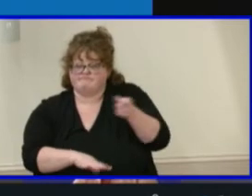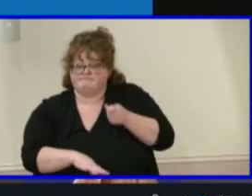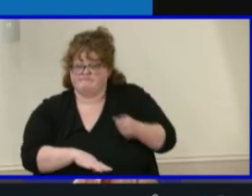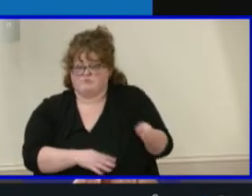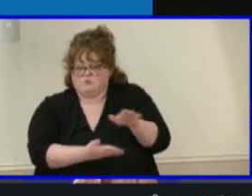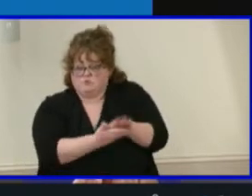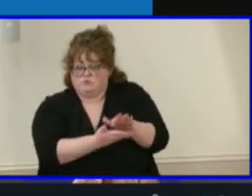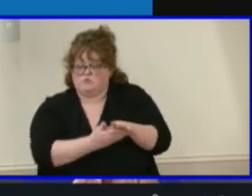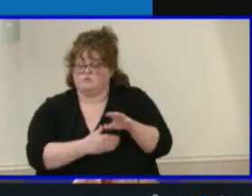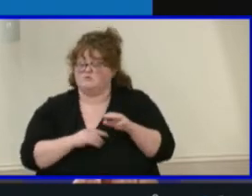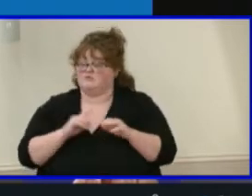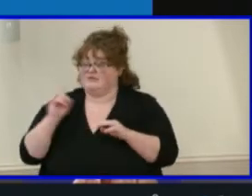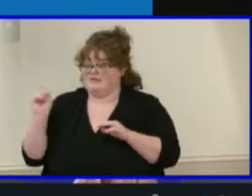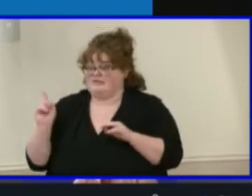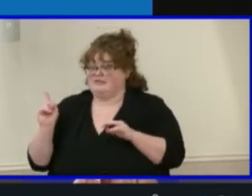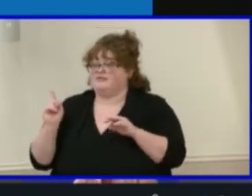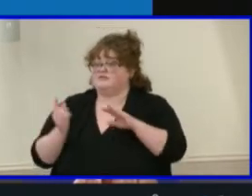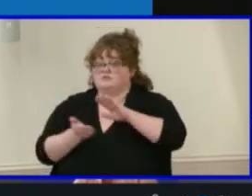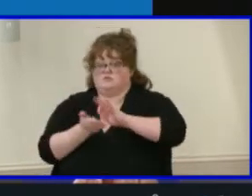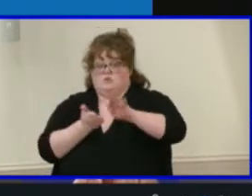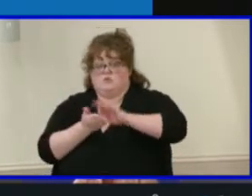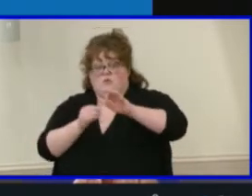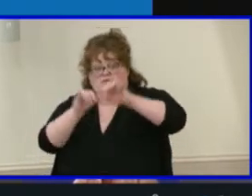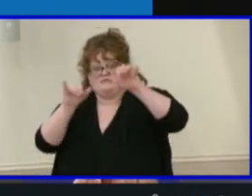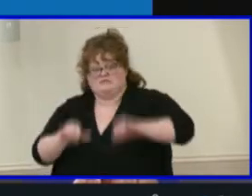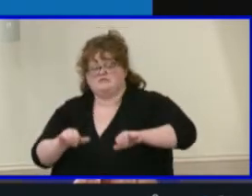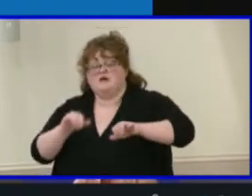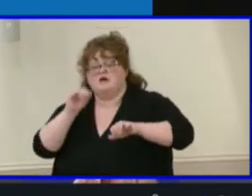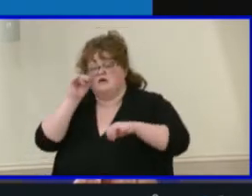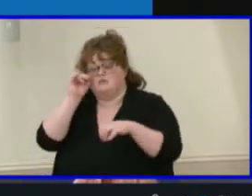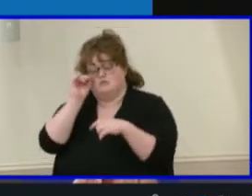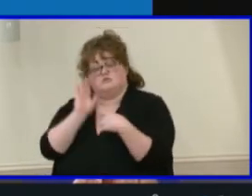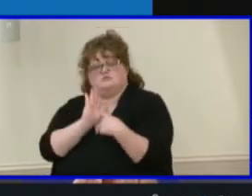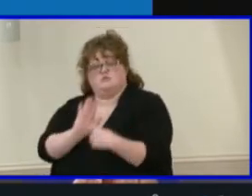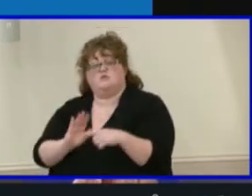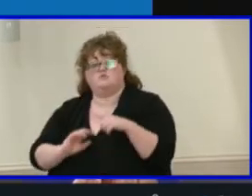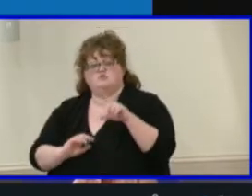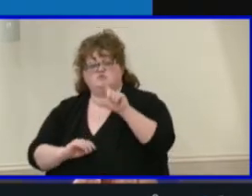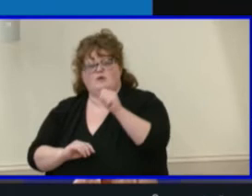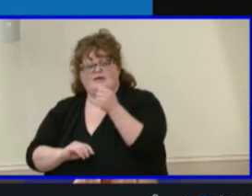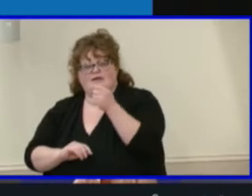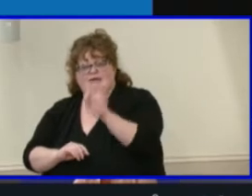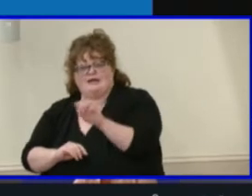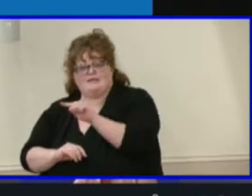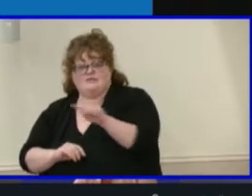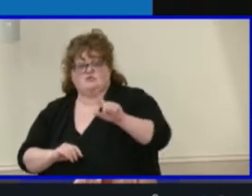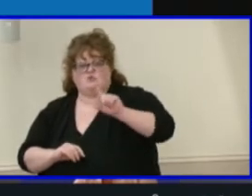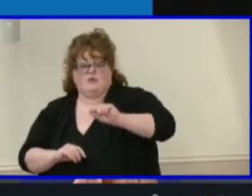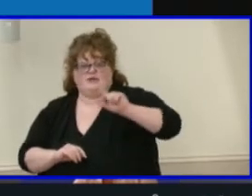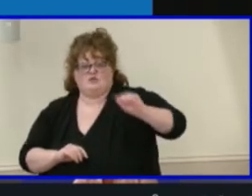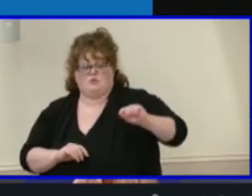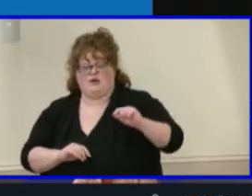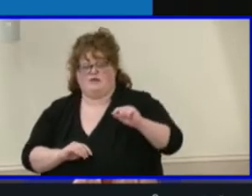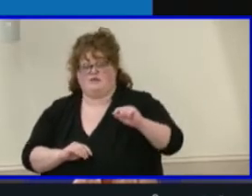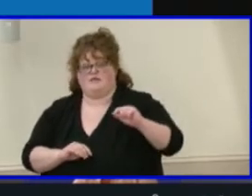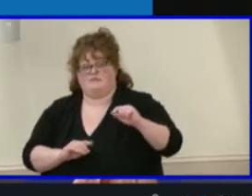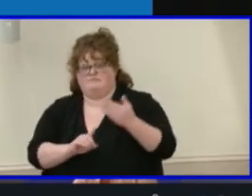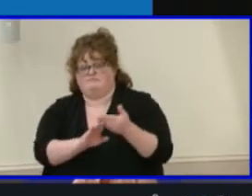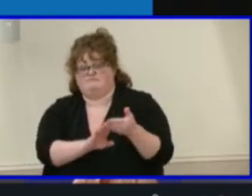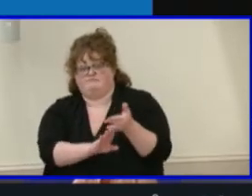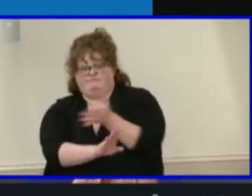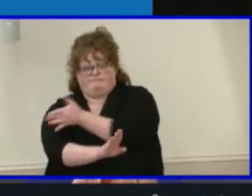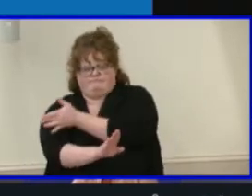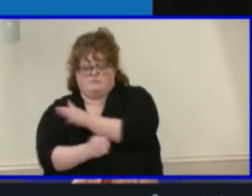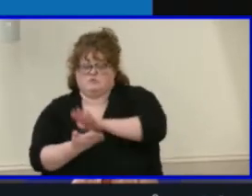scoring system you see here was representative of the 2019-2020 and previous school years.